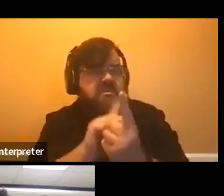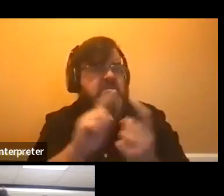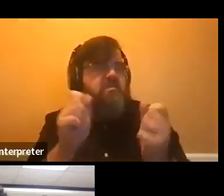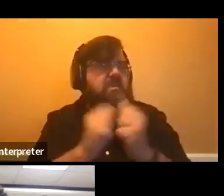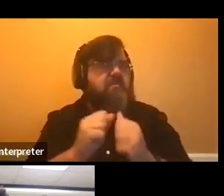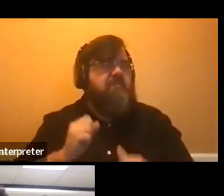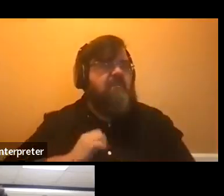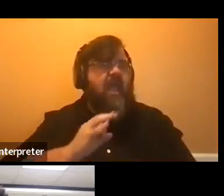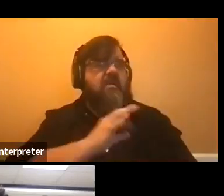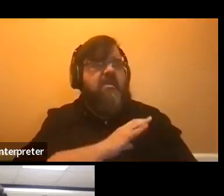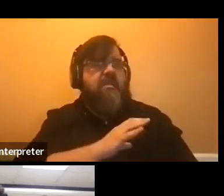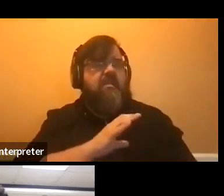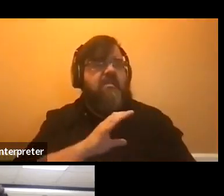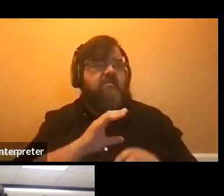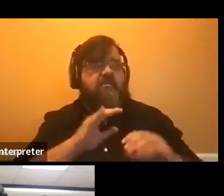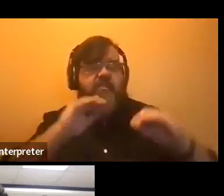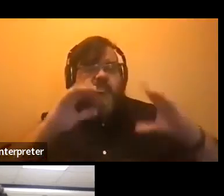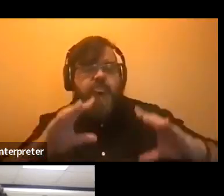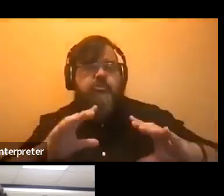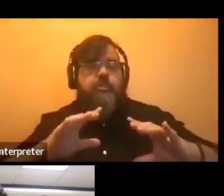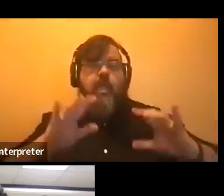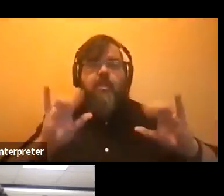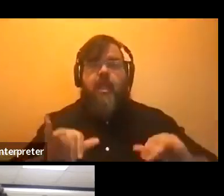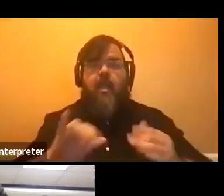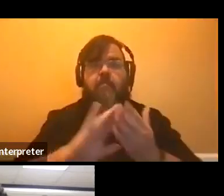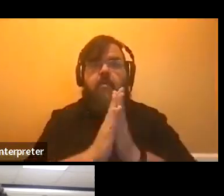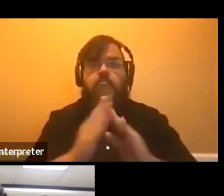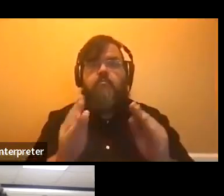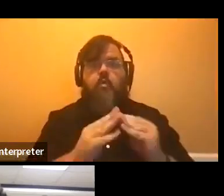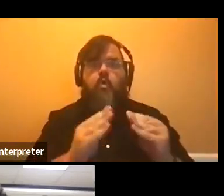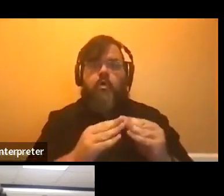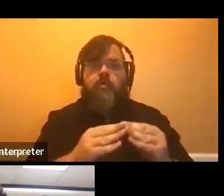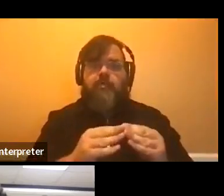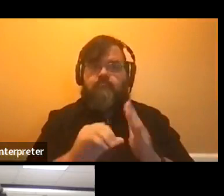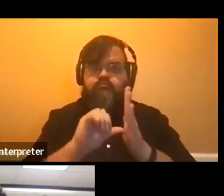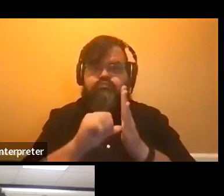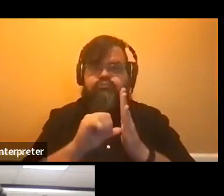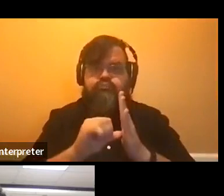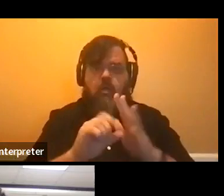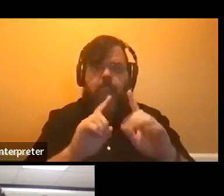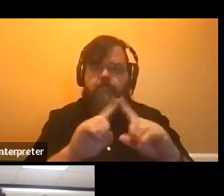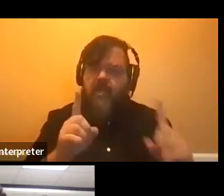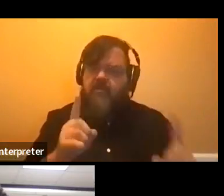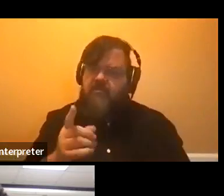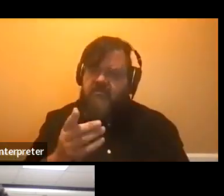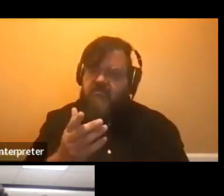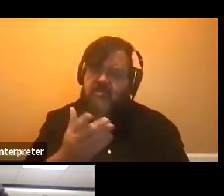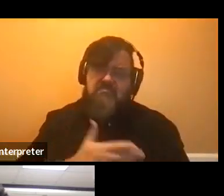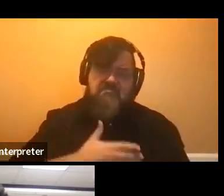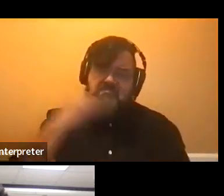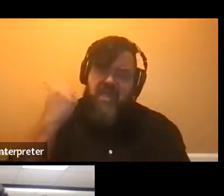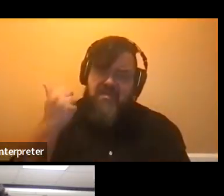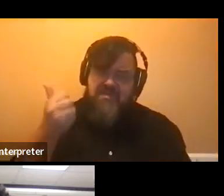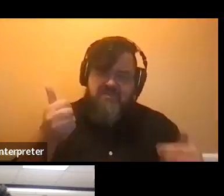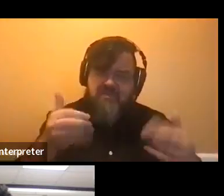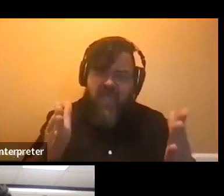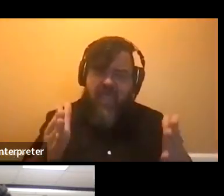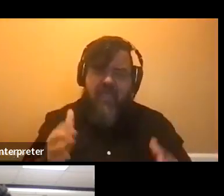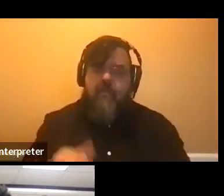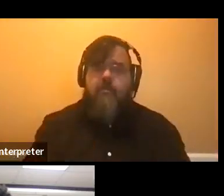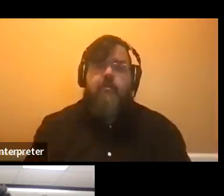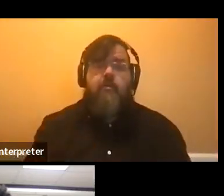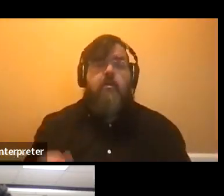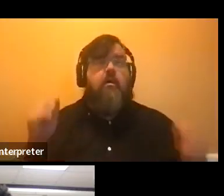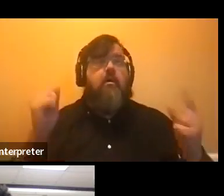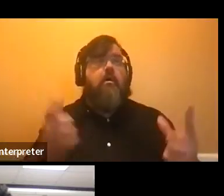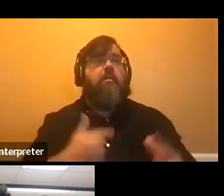and the people in your class, make it a more intensive class, but in the best way. Out of all the honors courses that I've taken,